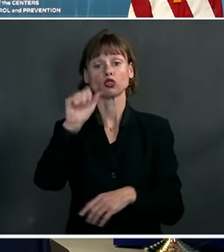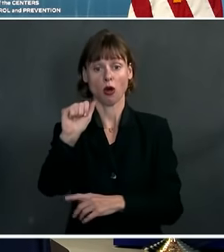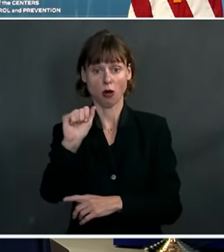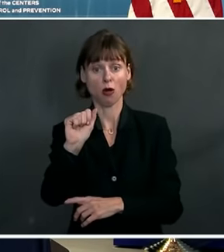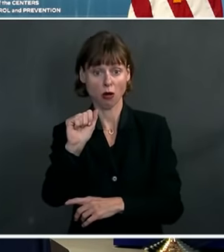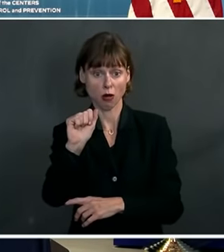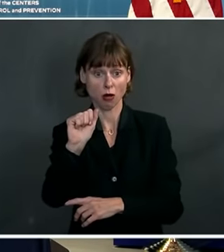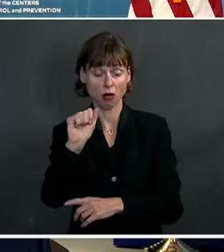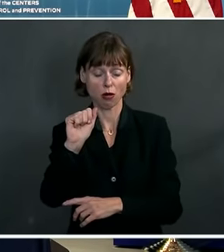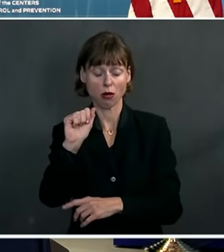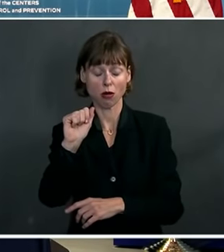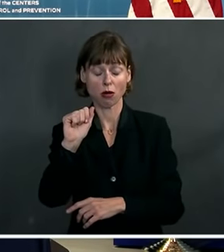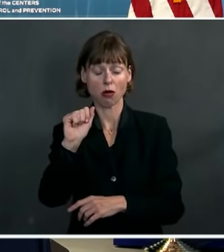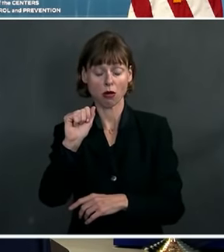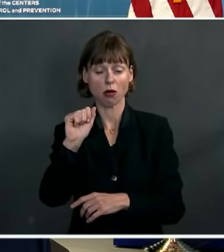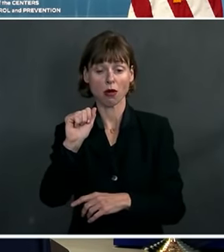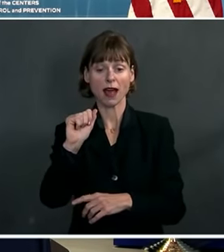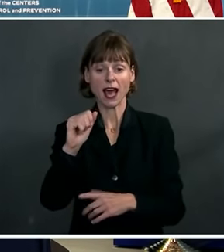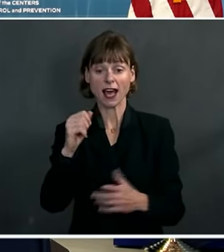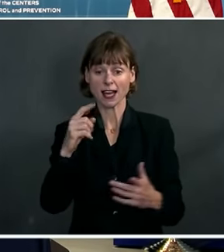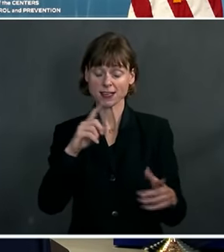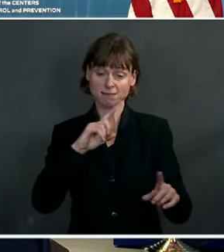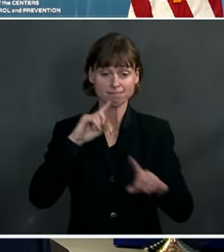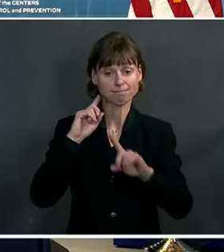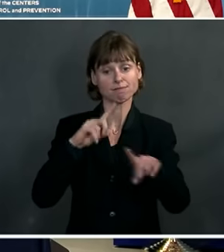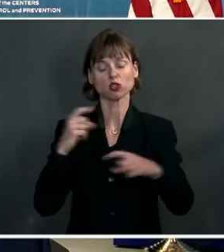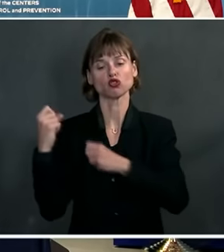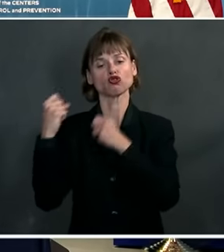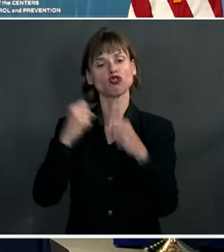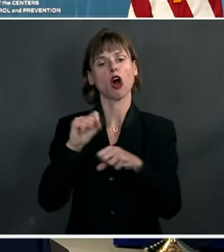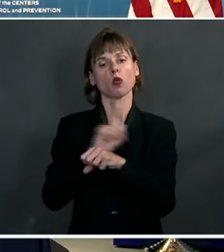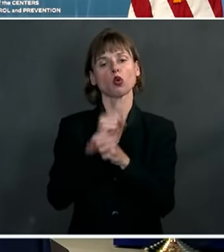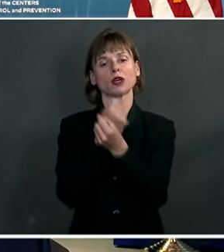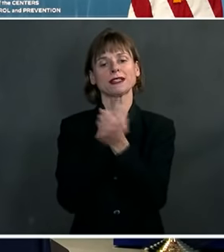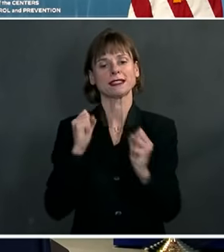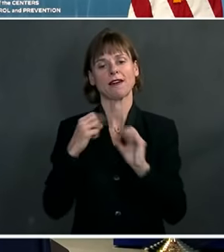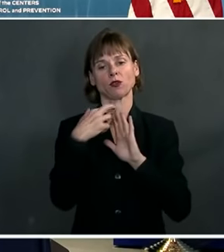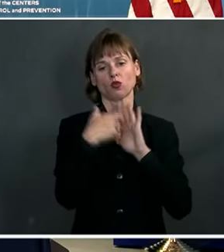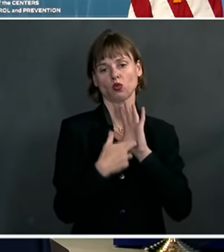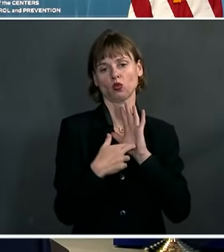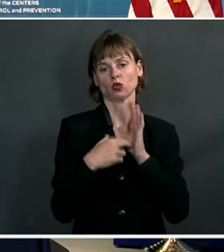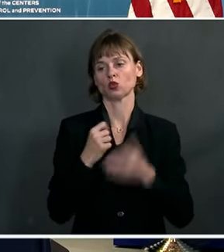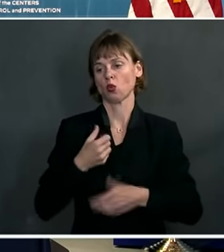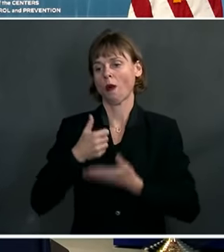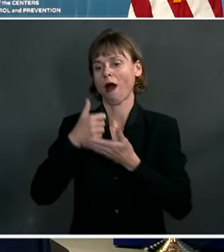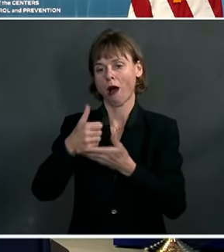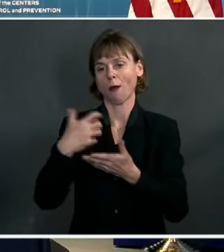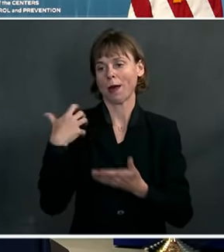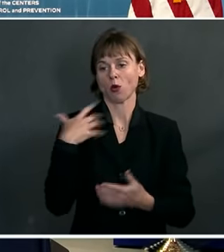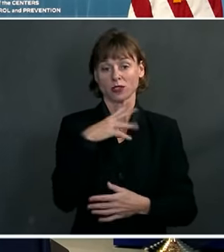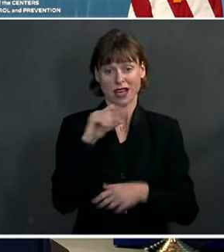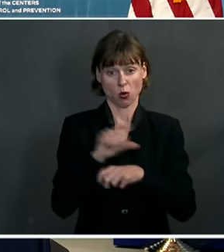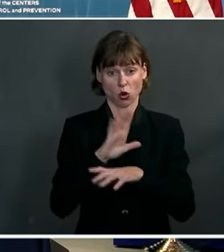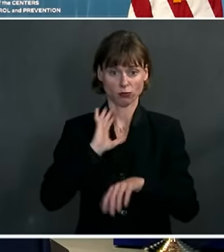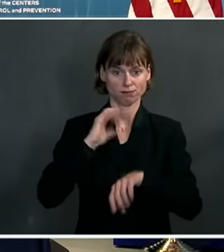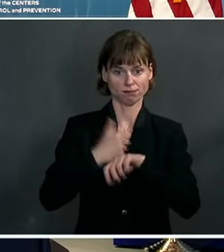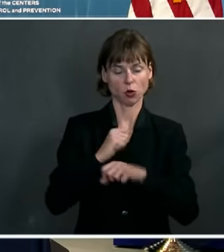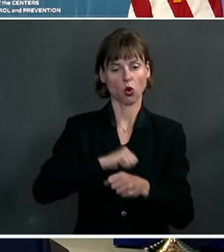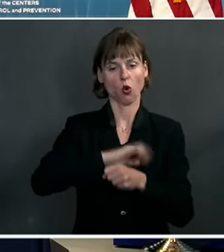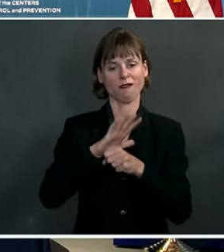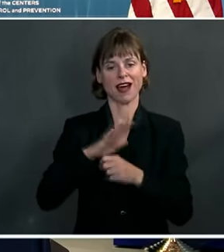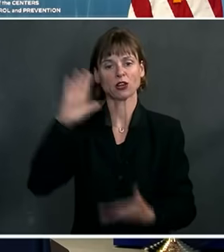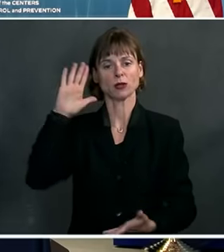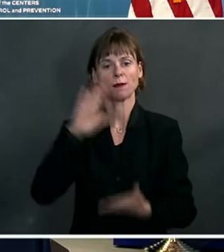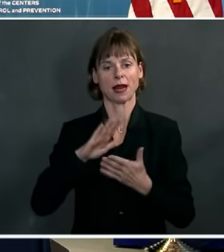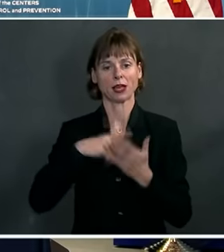or OSHA, has issued stronger worker safety guidance to help employers and workers implement a coronavirus mitigation